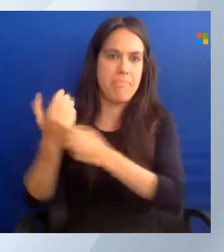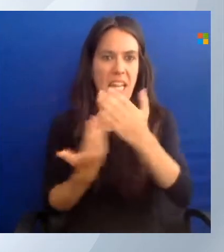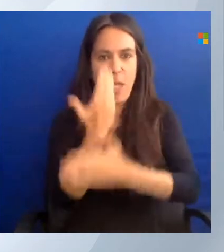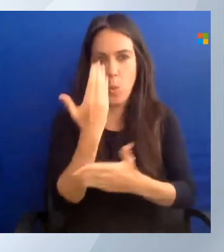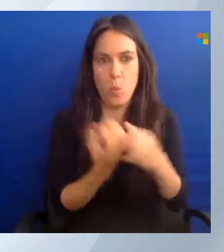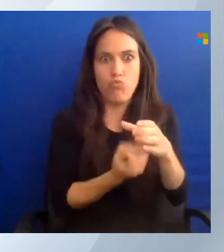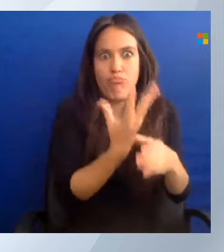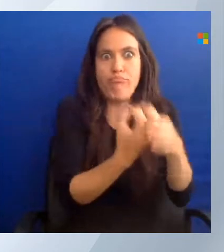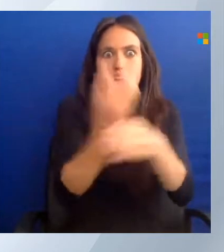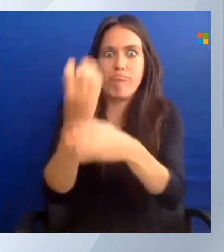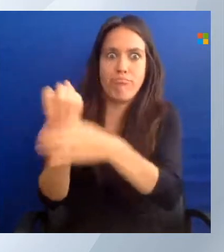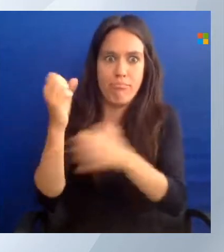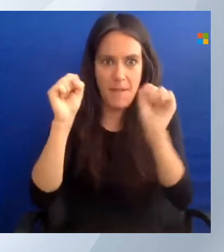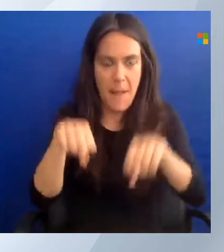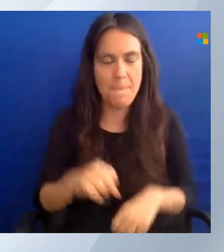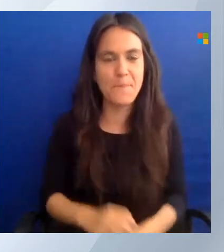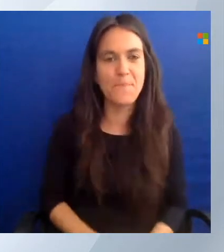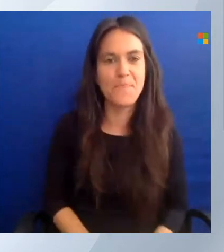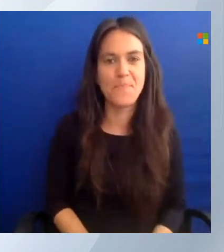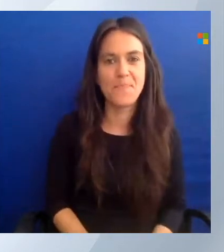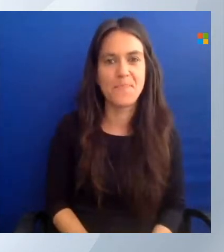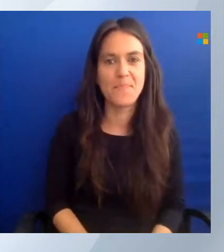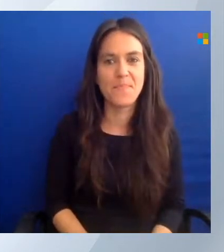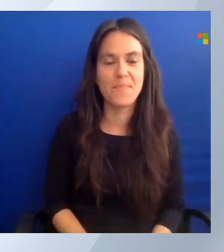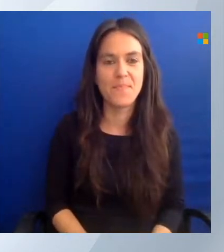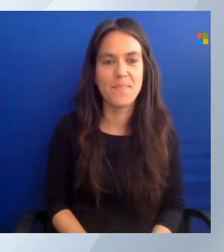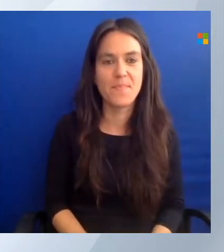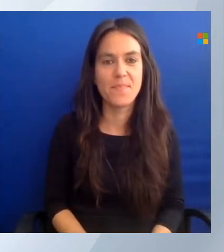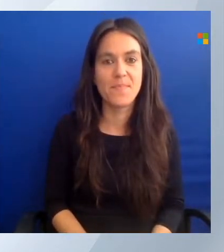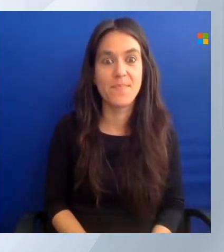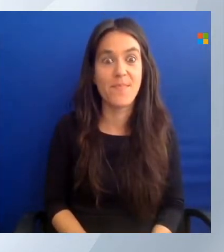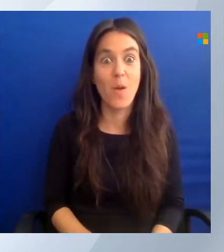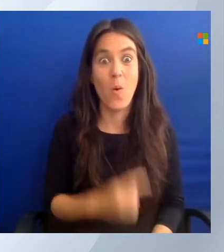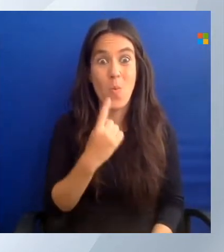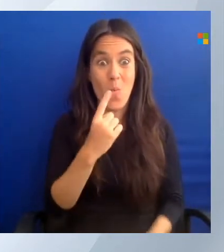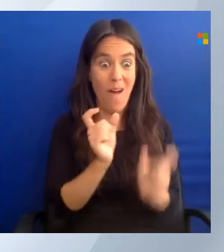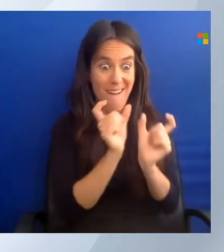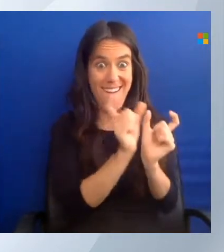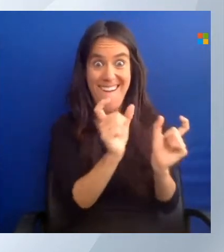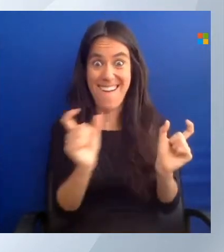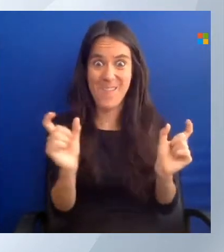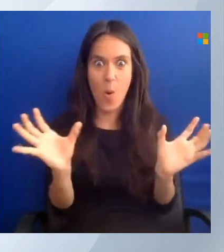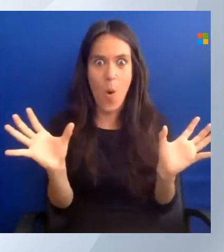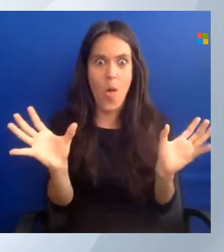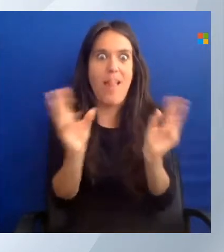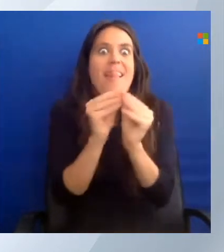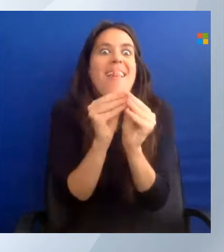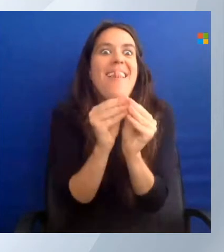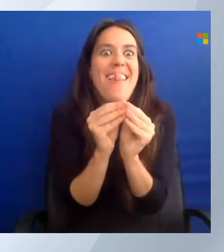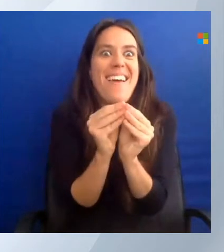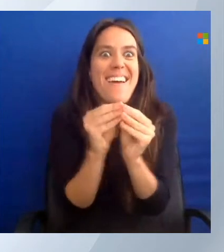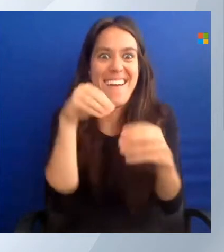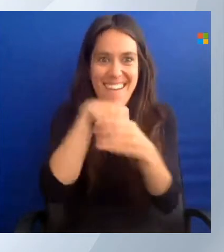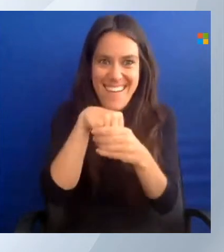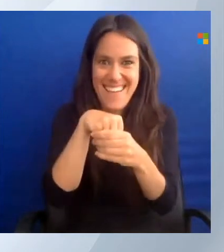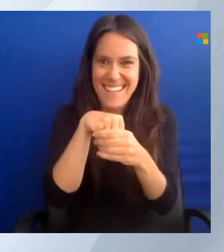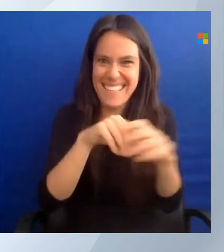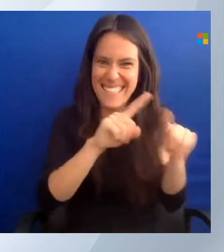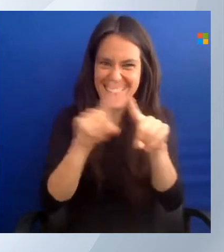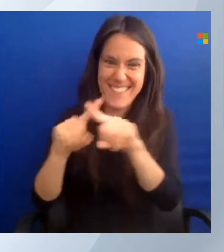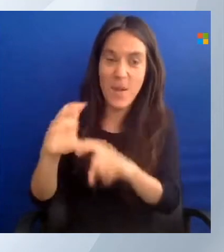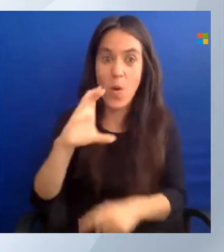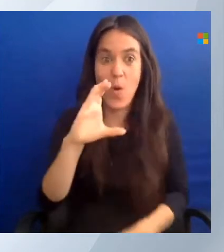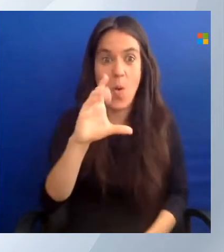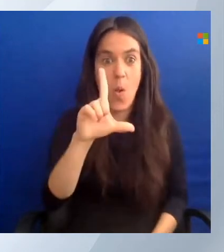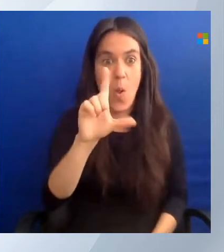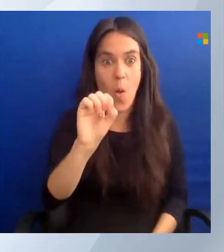Now, there's one thing, a cool thing where they all come together. And that is the Cloud Shell. And if you're talking about making a portal work